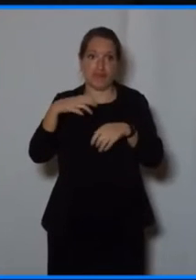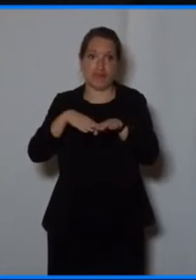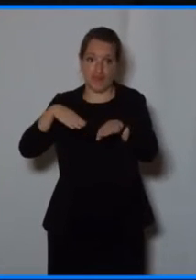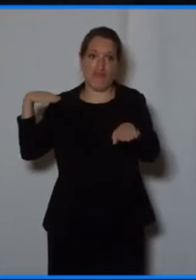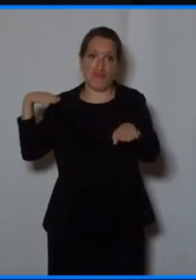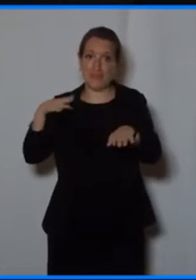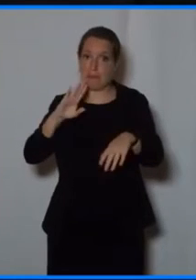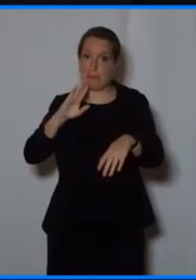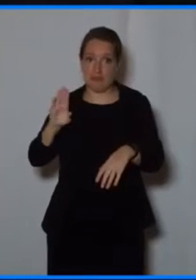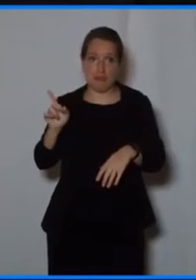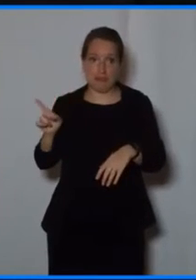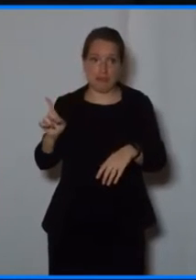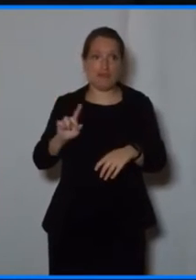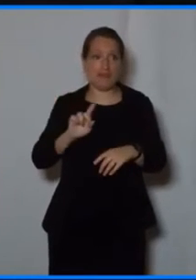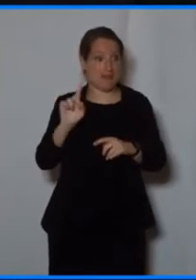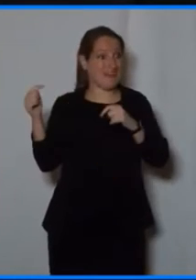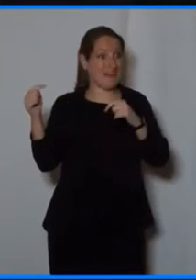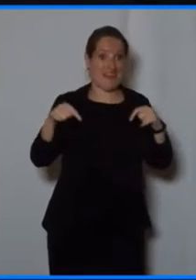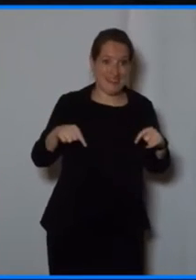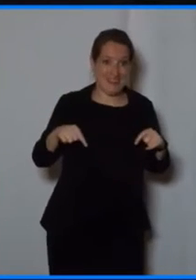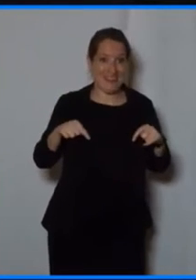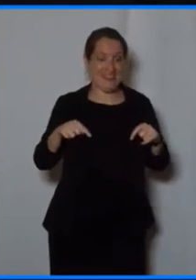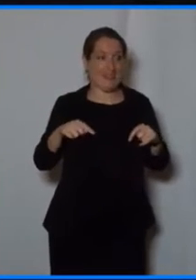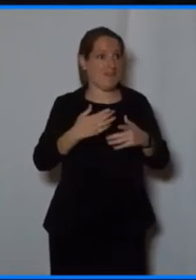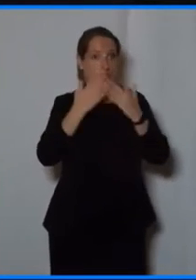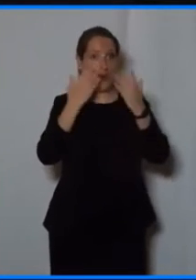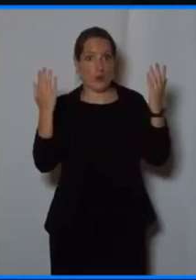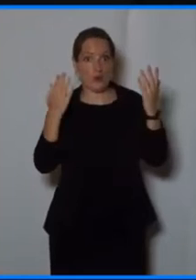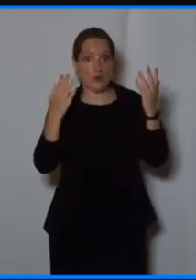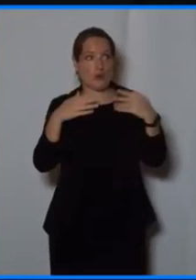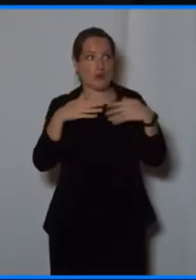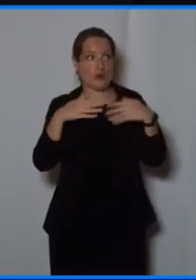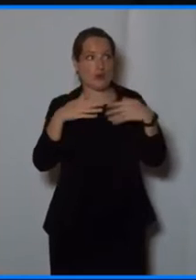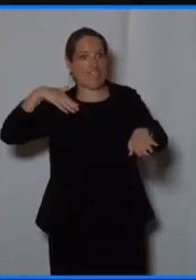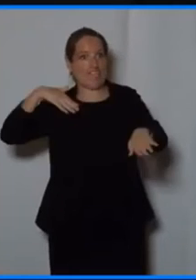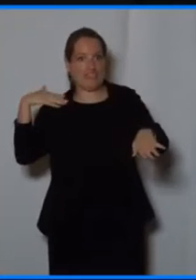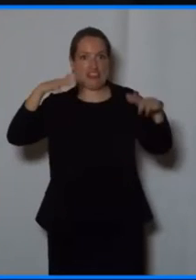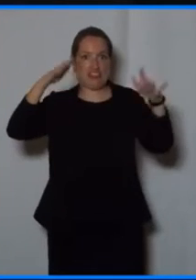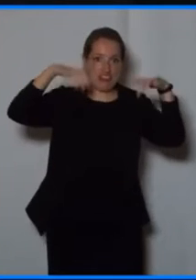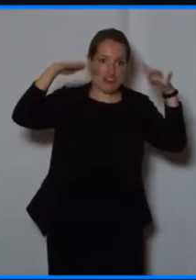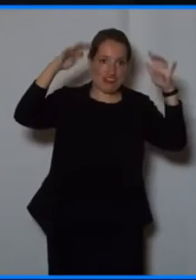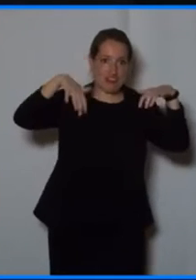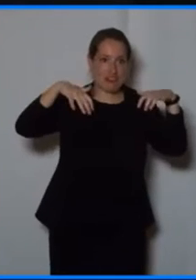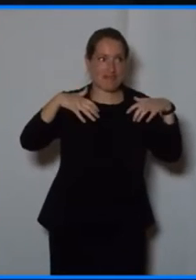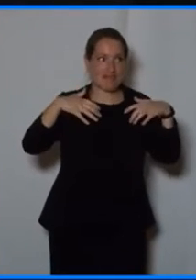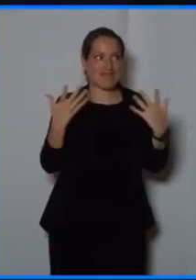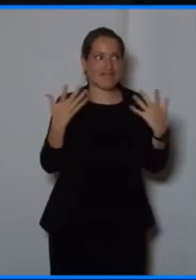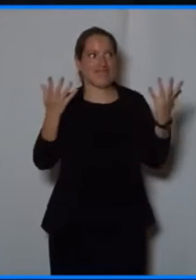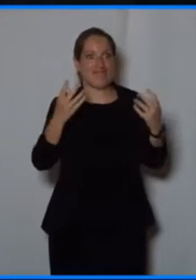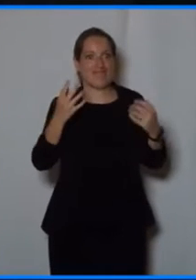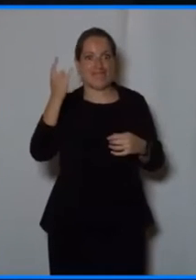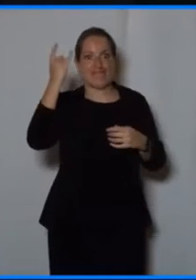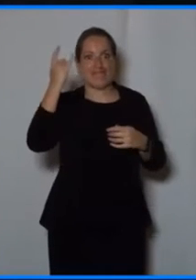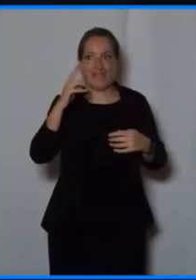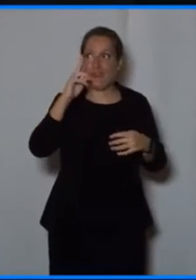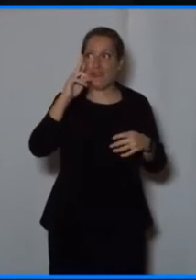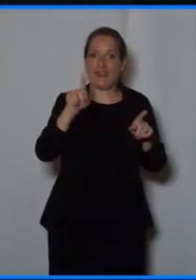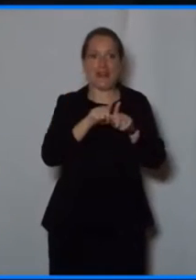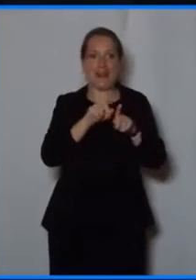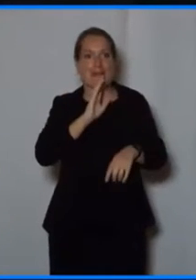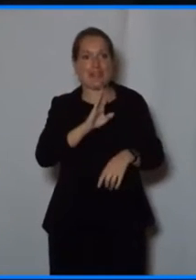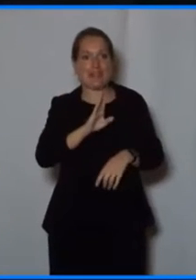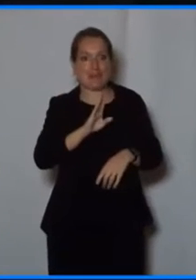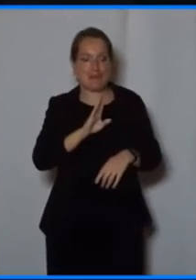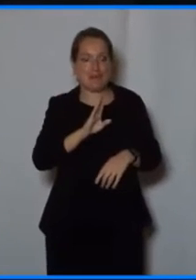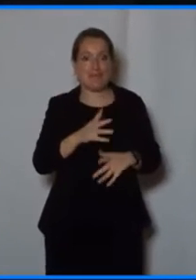condition are very similar to Brussels. Well, and clearly, one of the challenges that all our countries are facing is how do you